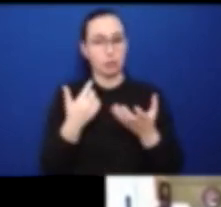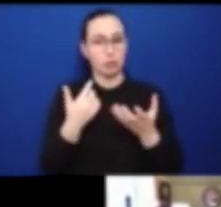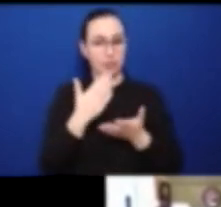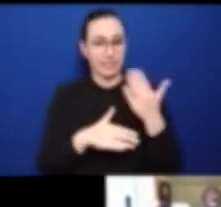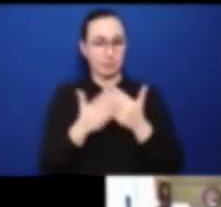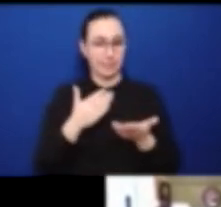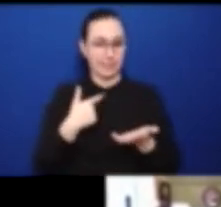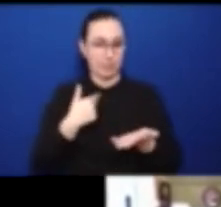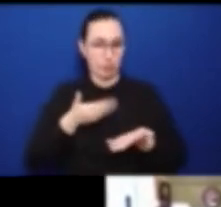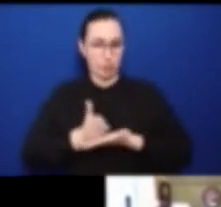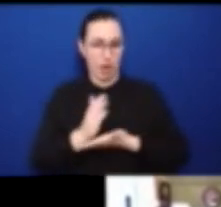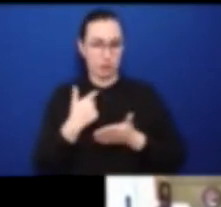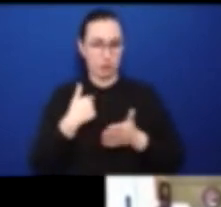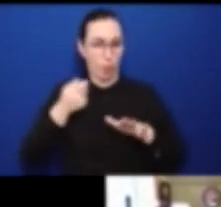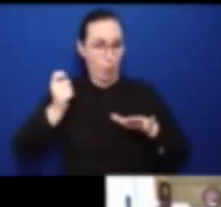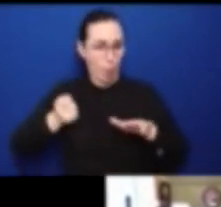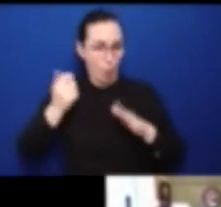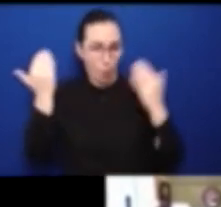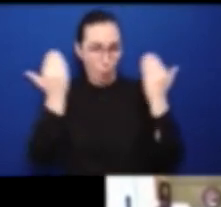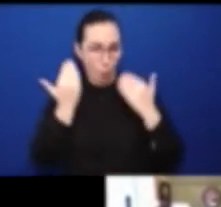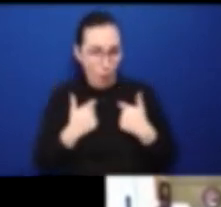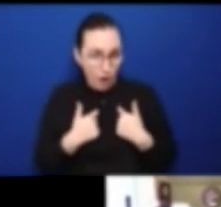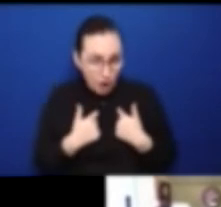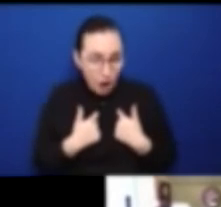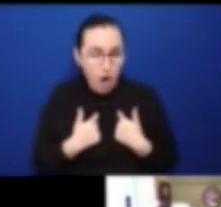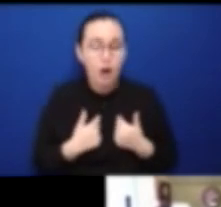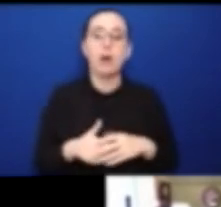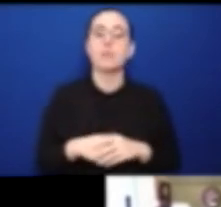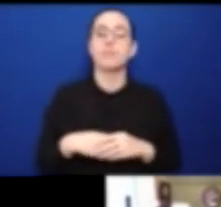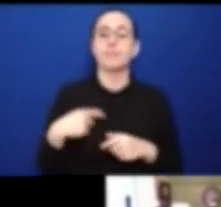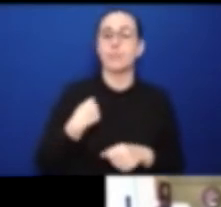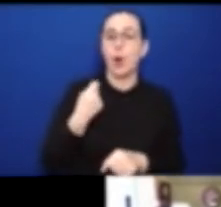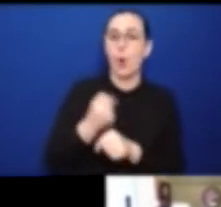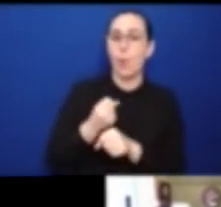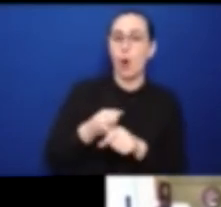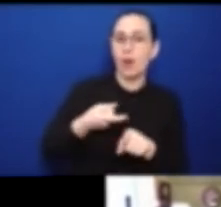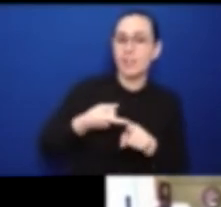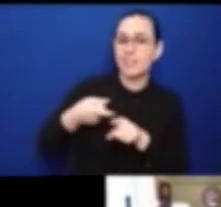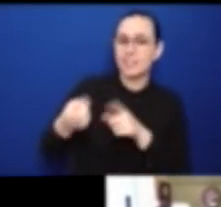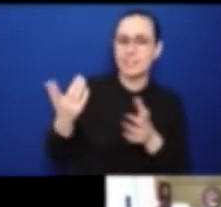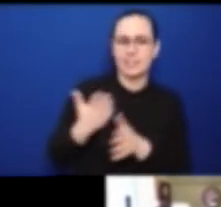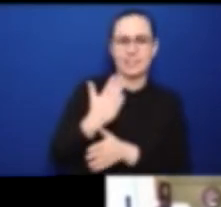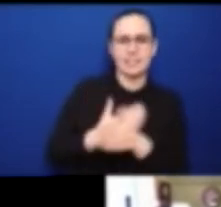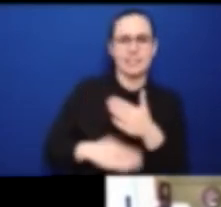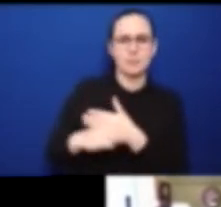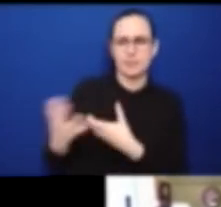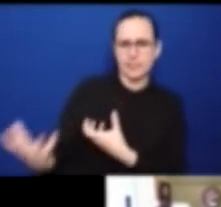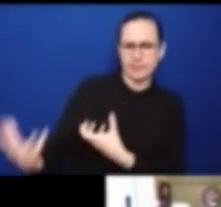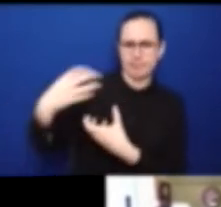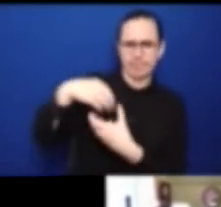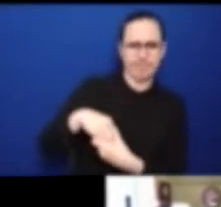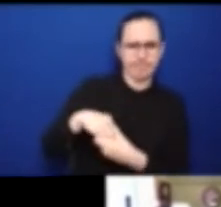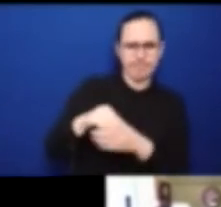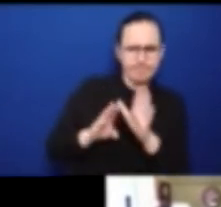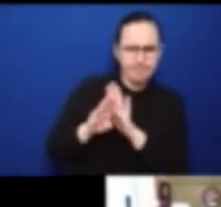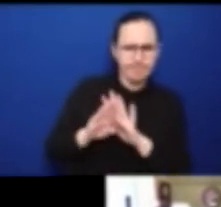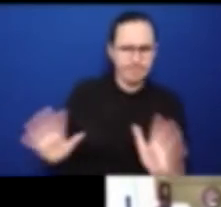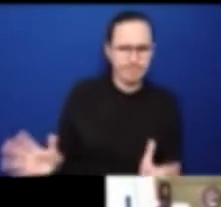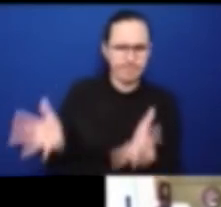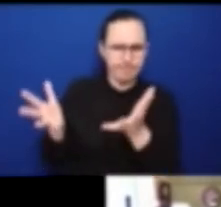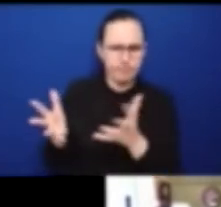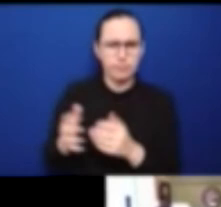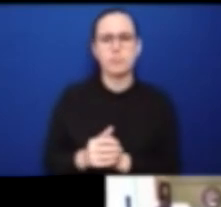practices in the area of disability inclusive development, and also to some extent, humanitarian assistance,